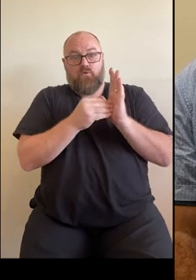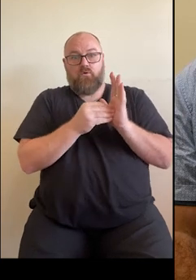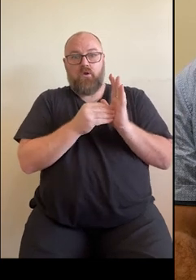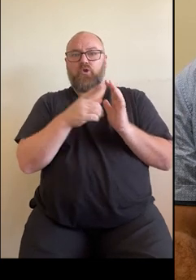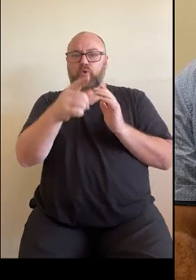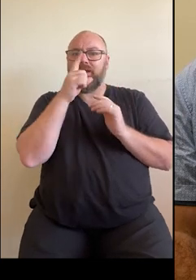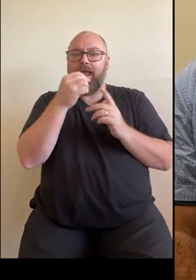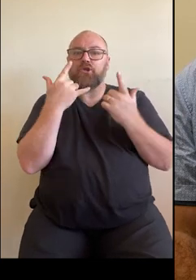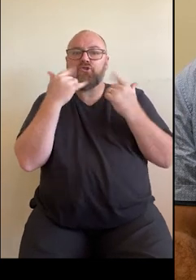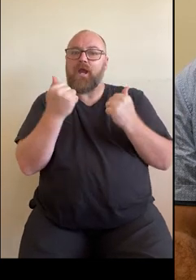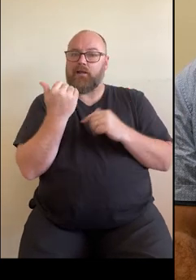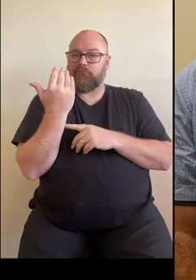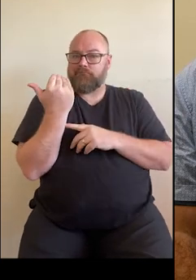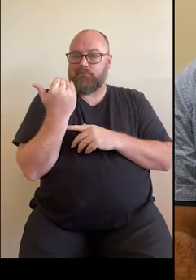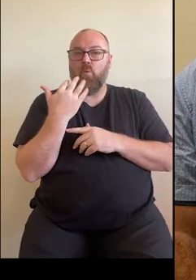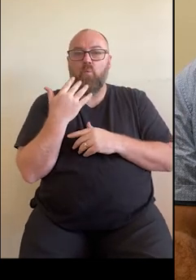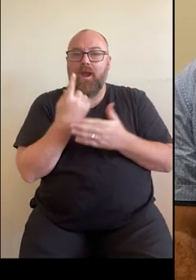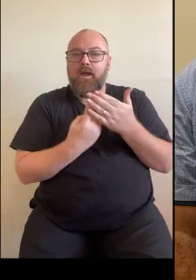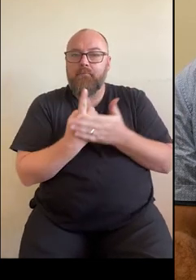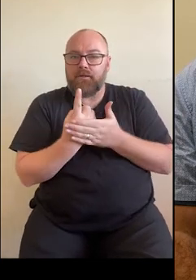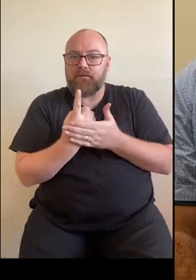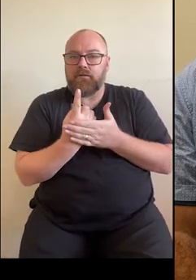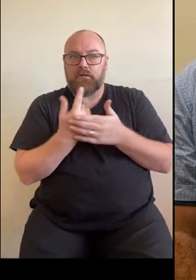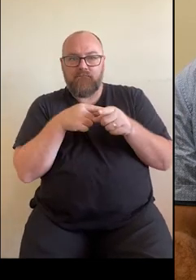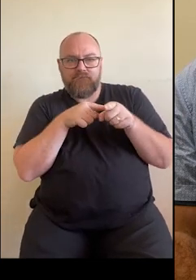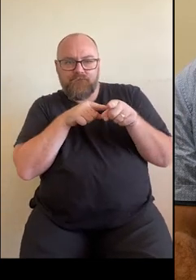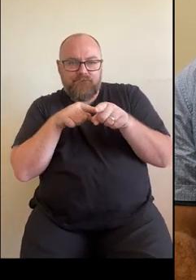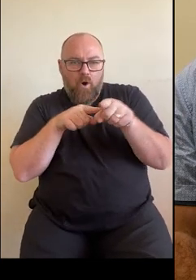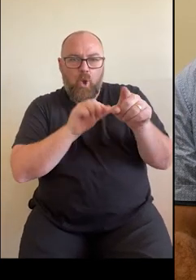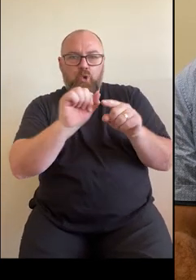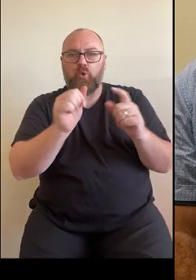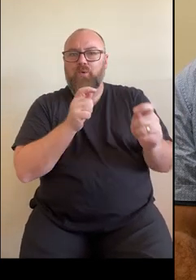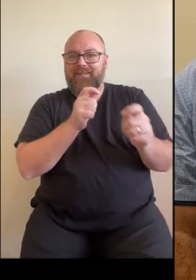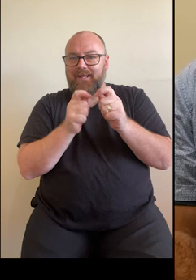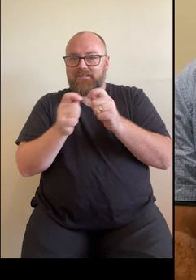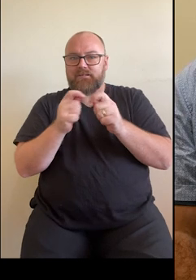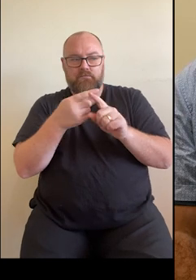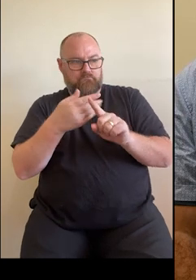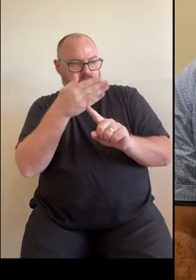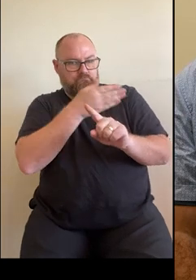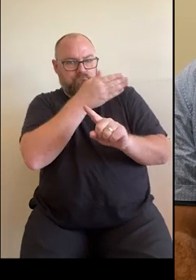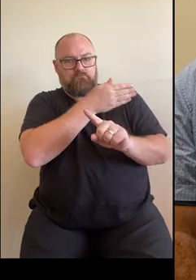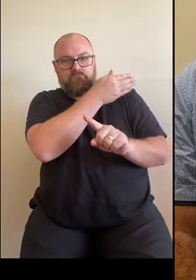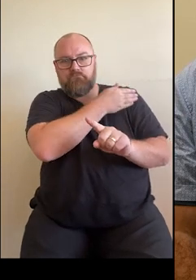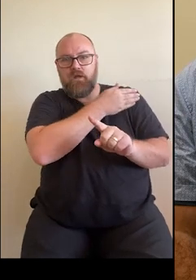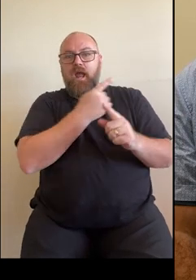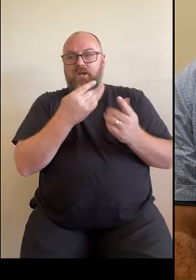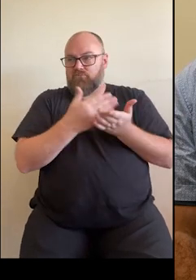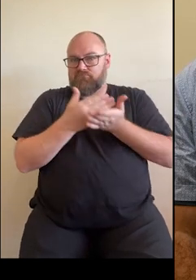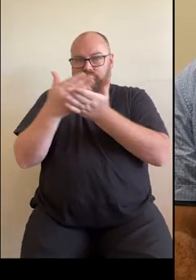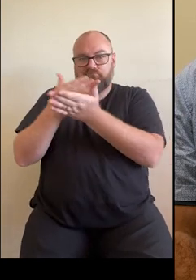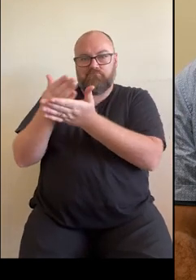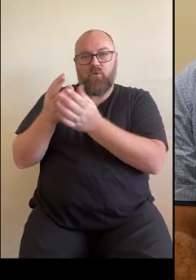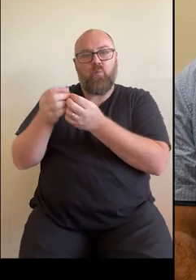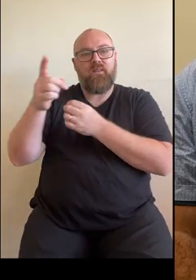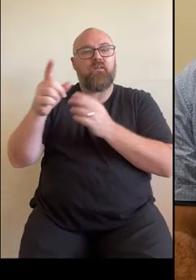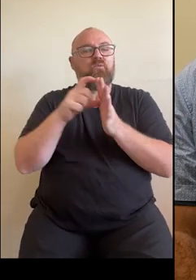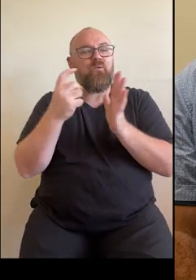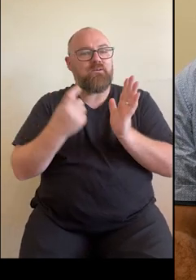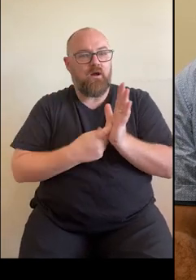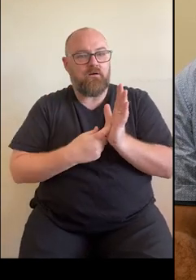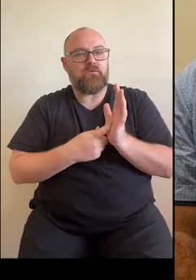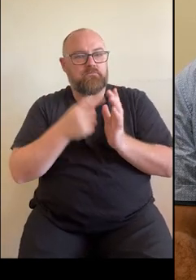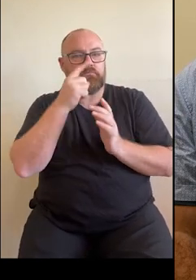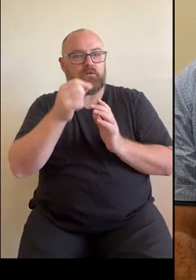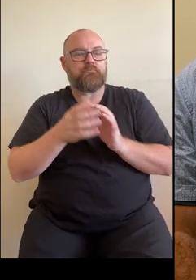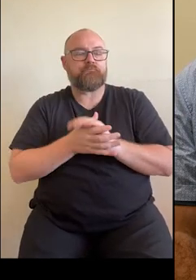tests that you've had and when you had them, follow your tests over time and share the tests with your healthcare provider. You can do